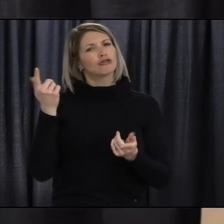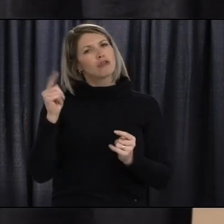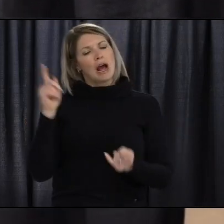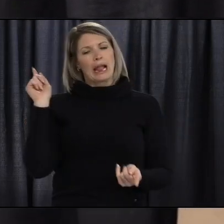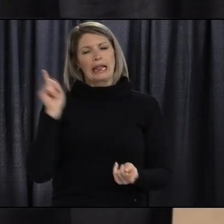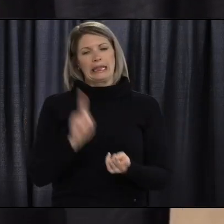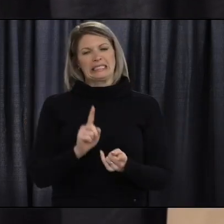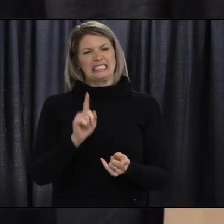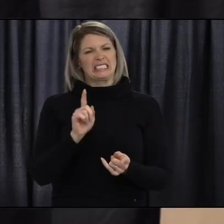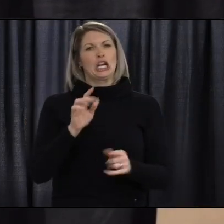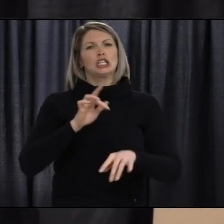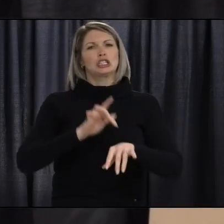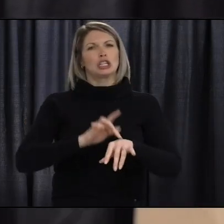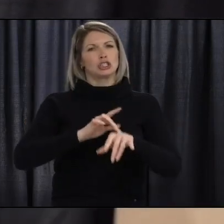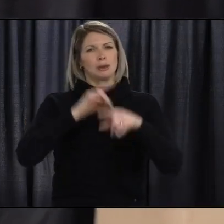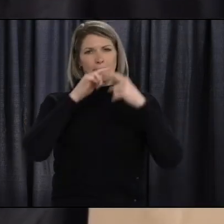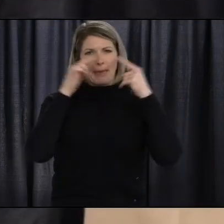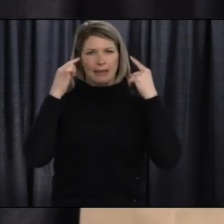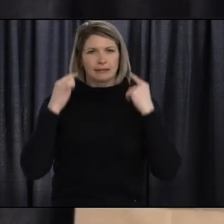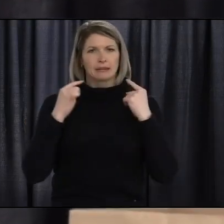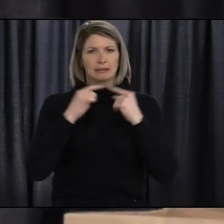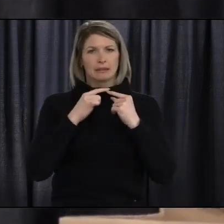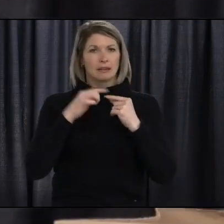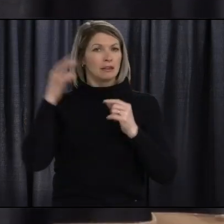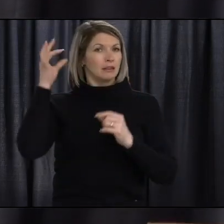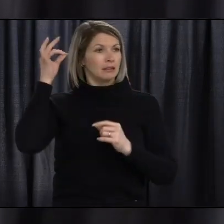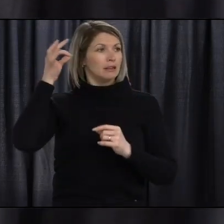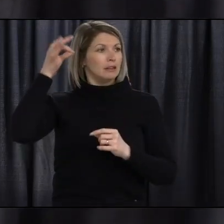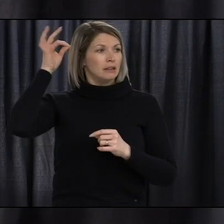Pick up one loop and place it over one ear.